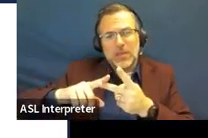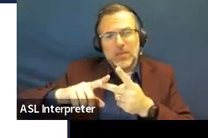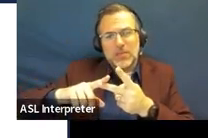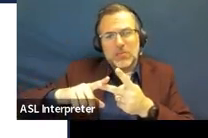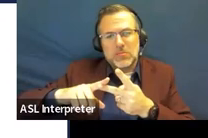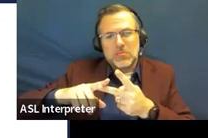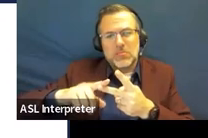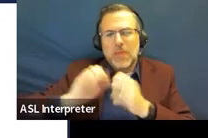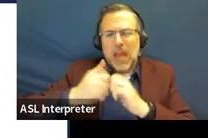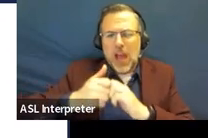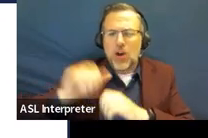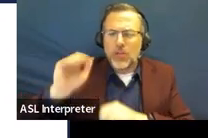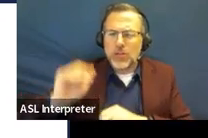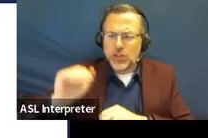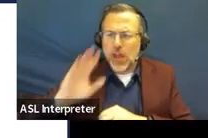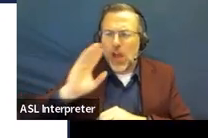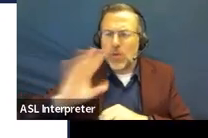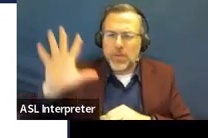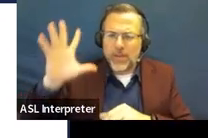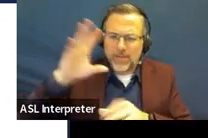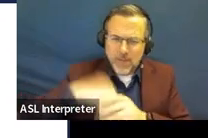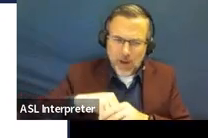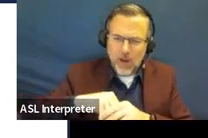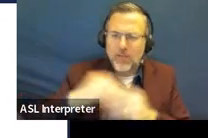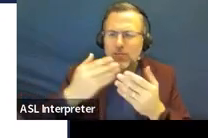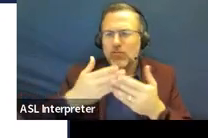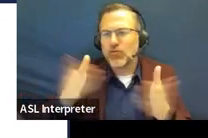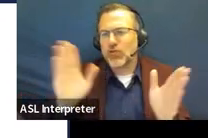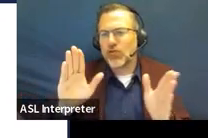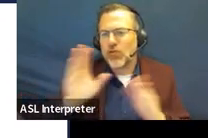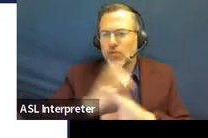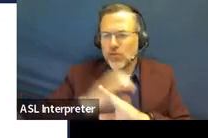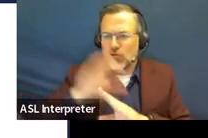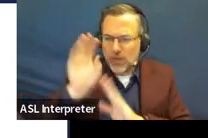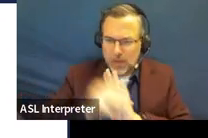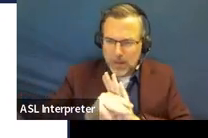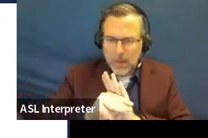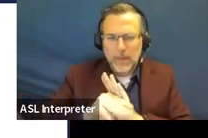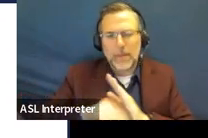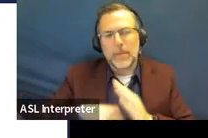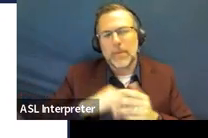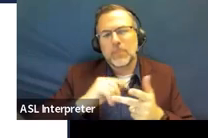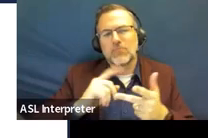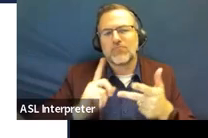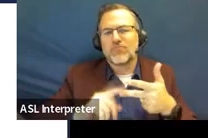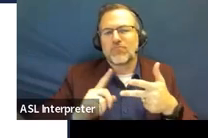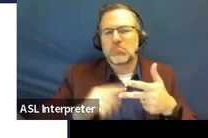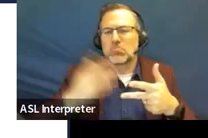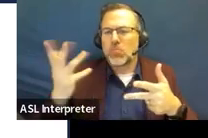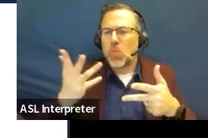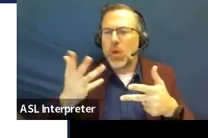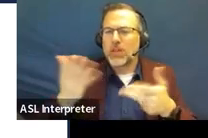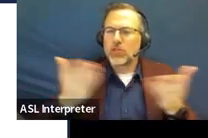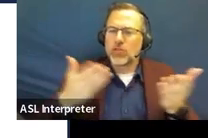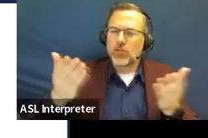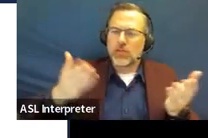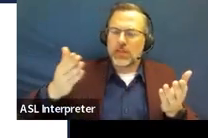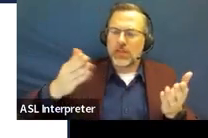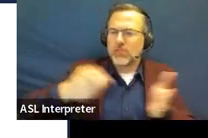the regular ed environment, so that LRE, and then the services needed to support that involvement and achieve